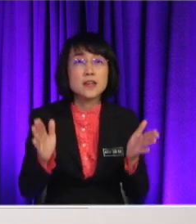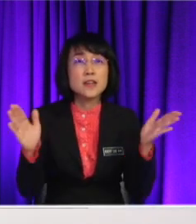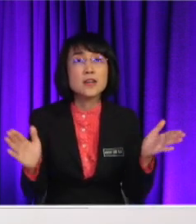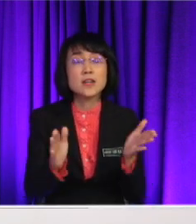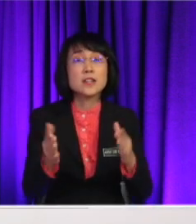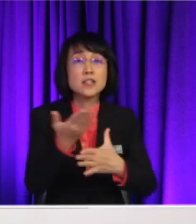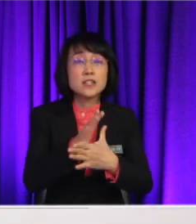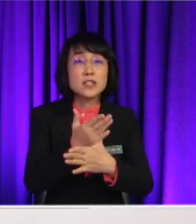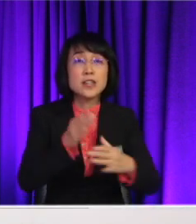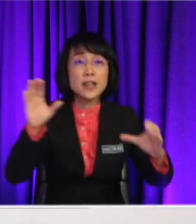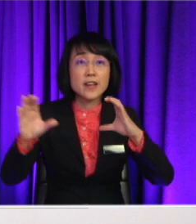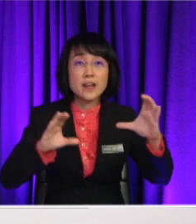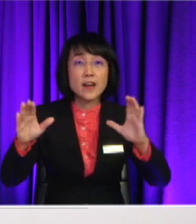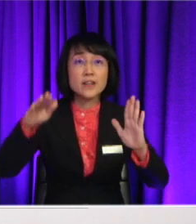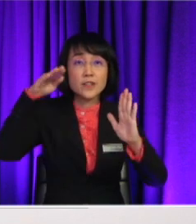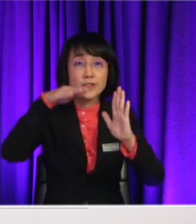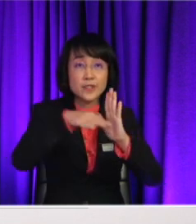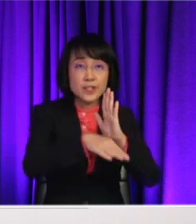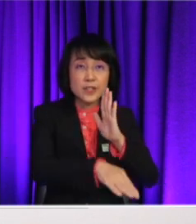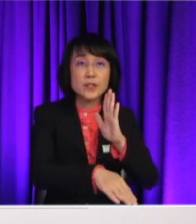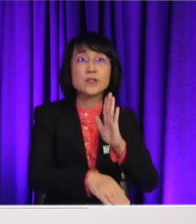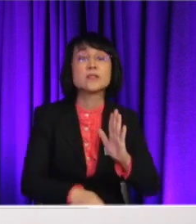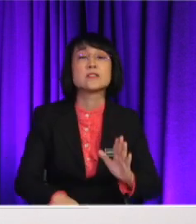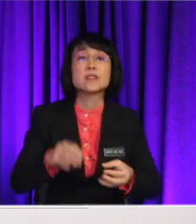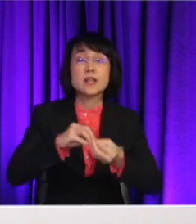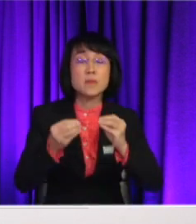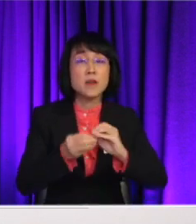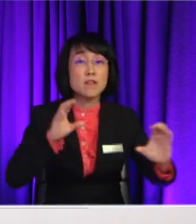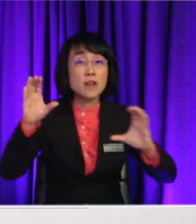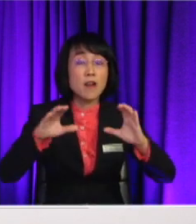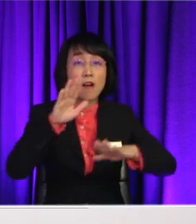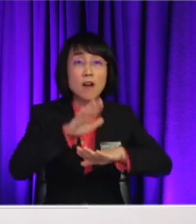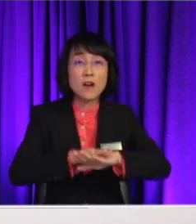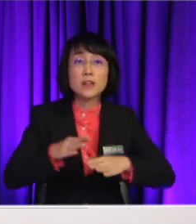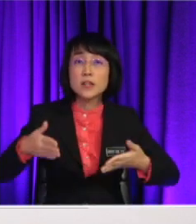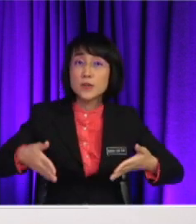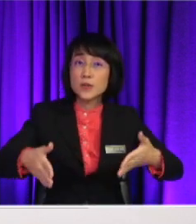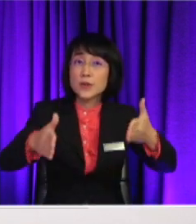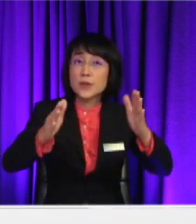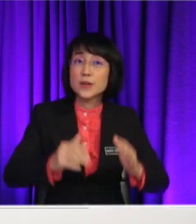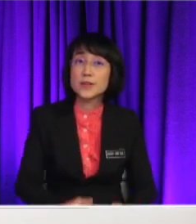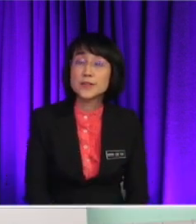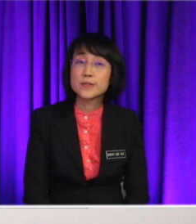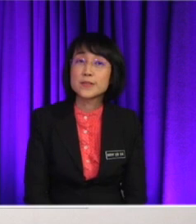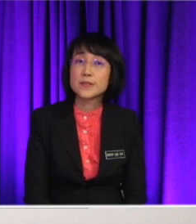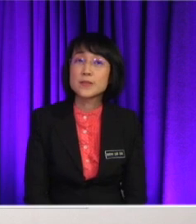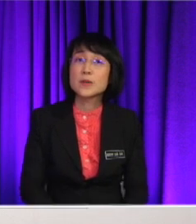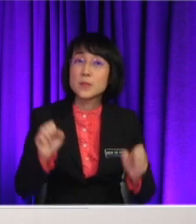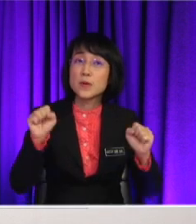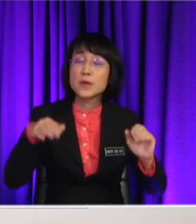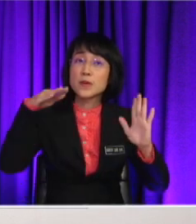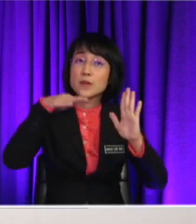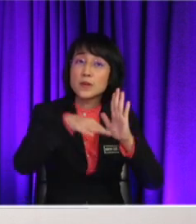with in order to reduce the number of transportations on the routes. Not only that, it can reduce the